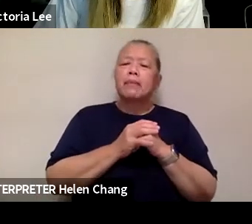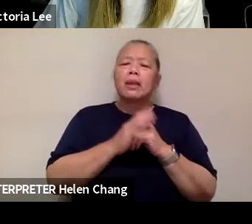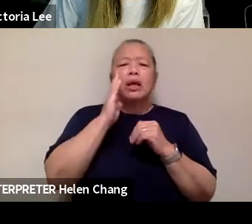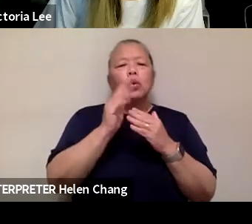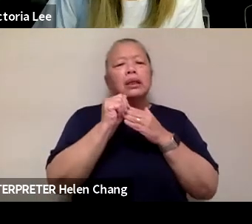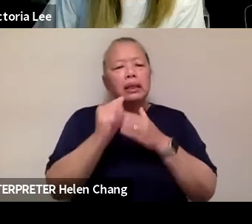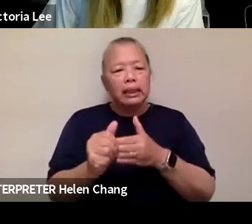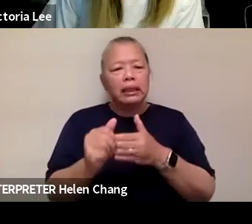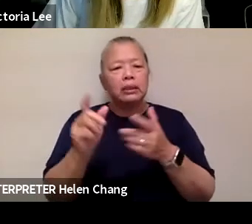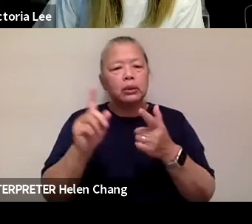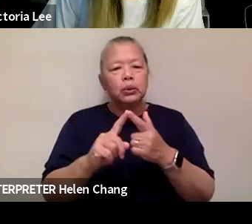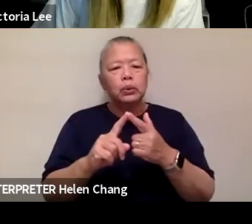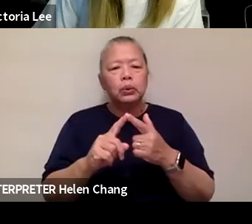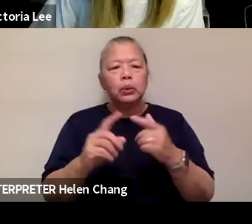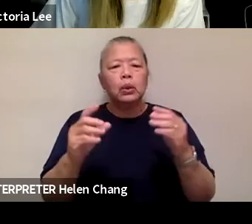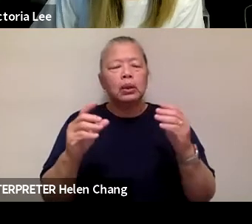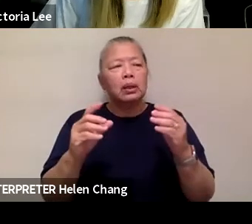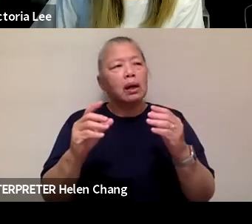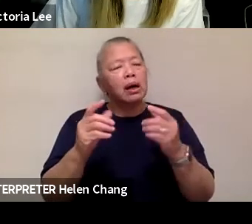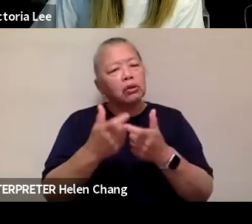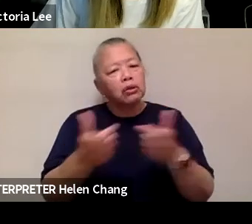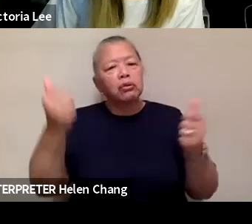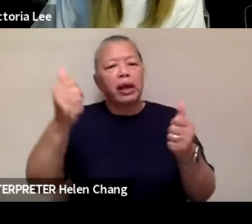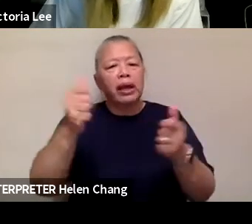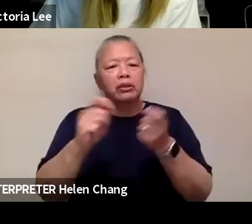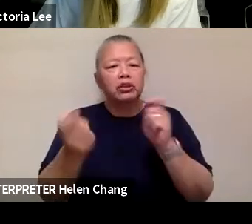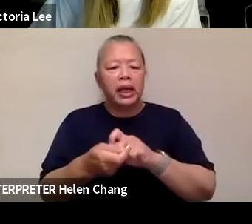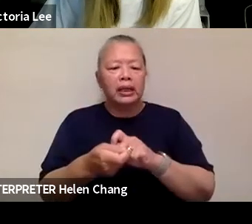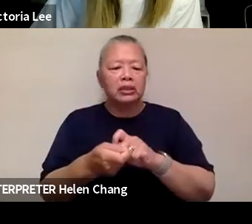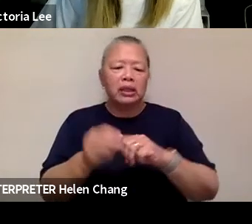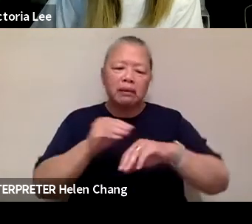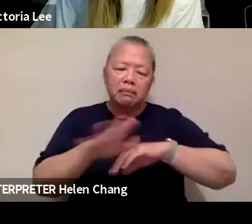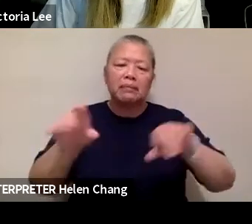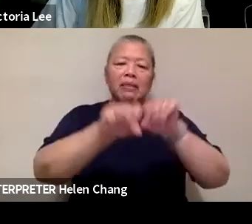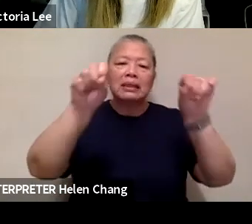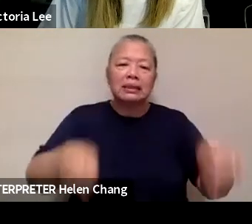to, um, more systemic change and not just something that we'll see in like a moment.